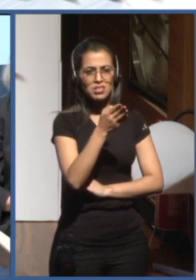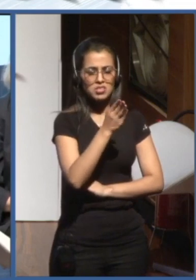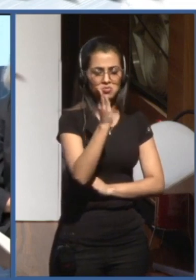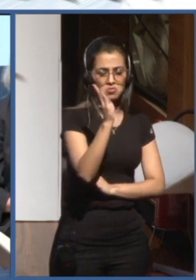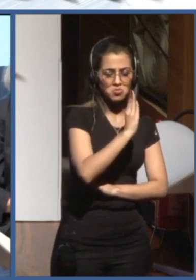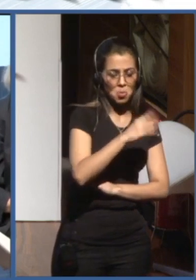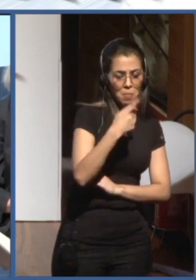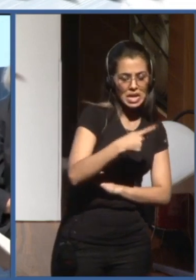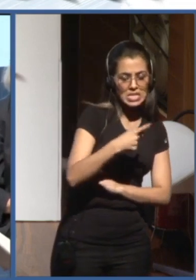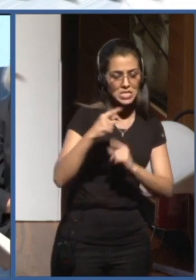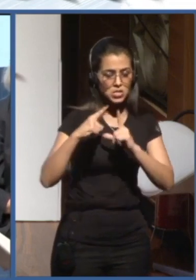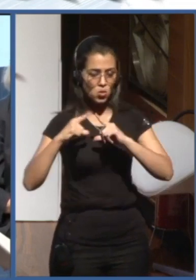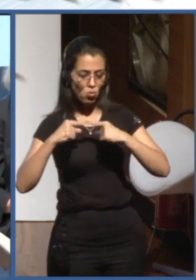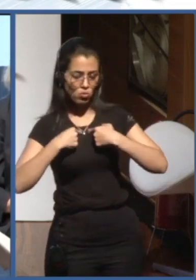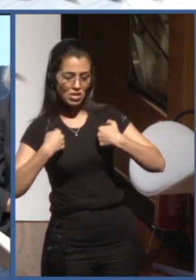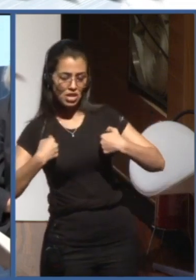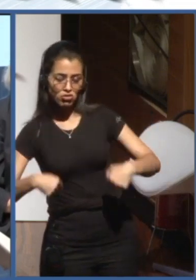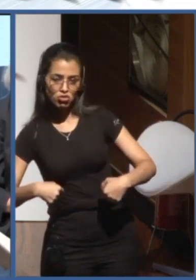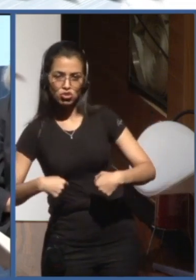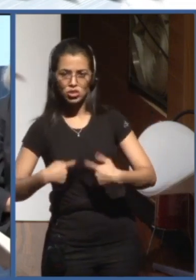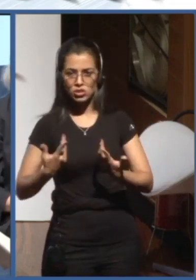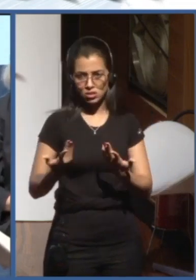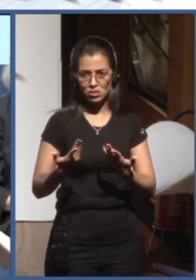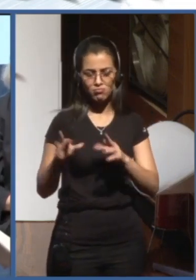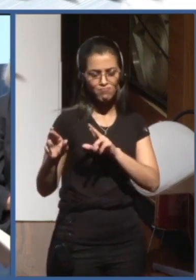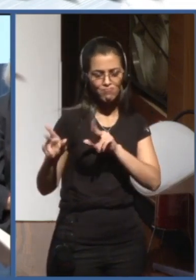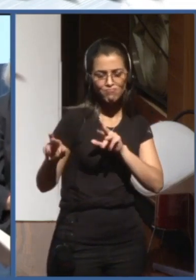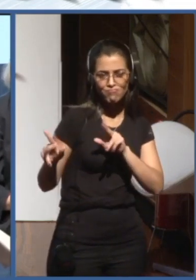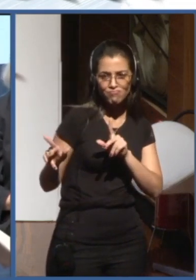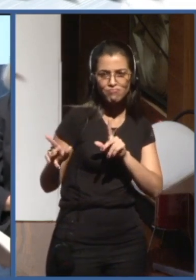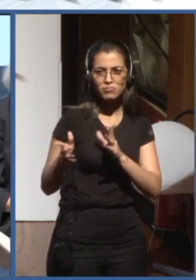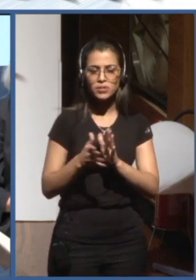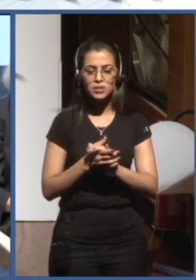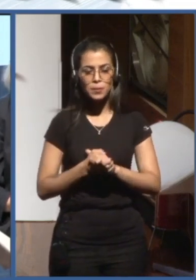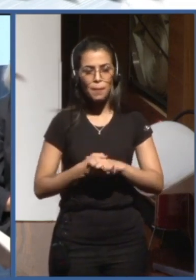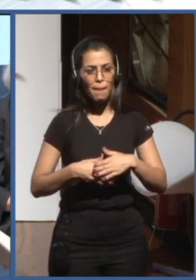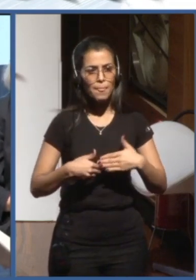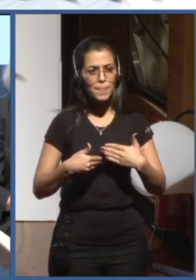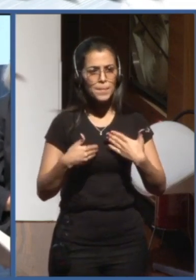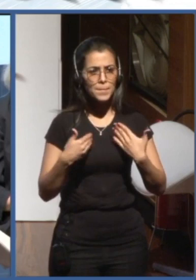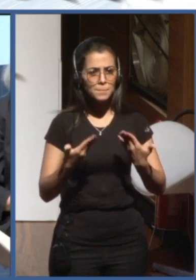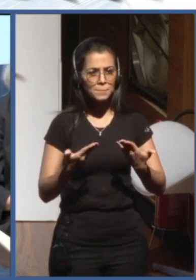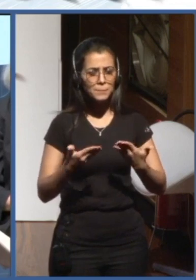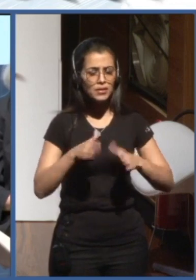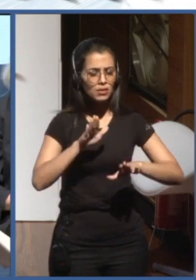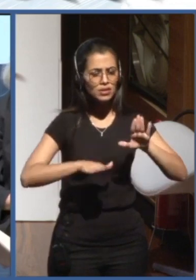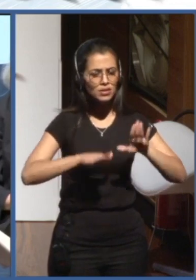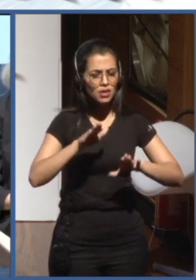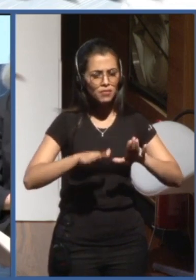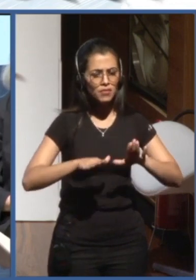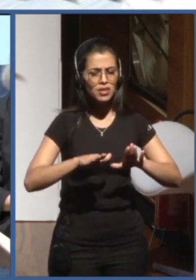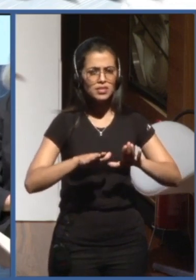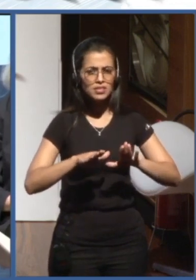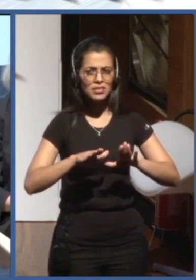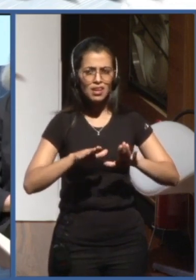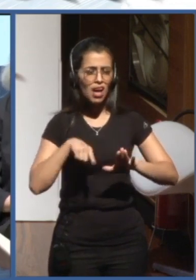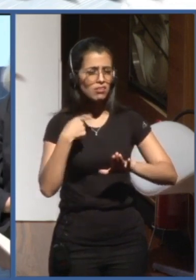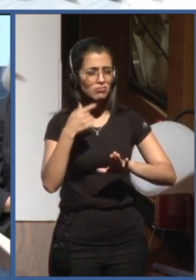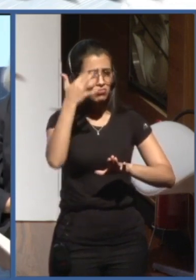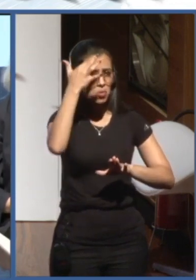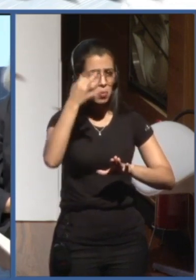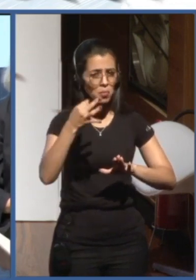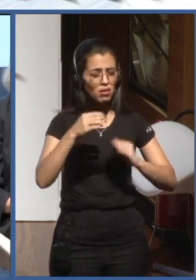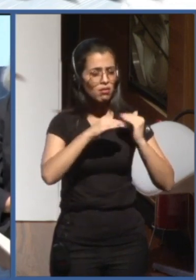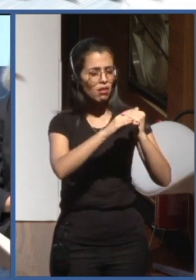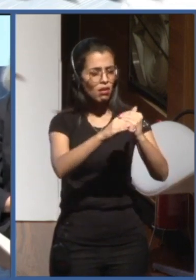arabic state you know we don't have the same message we sound the same same understanding of these challenges i think this is needed and that's why we believe in